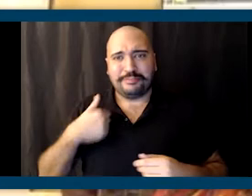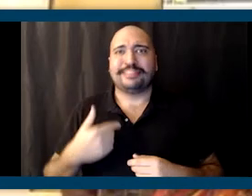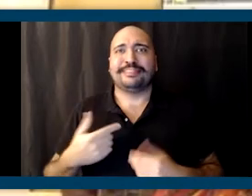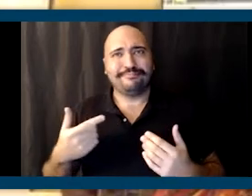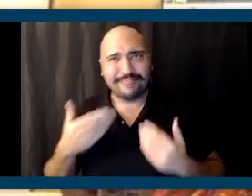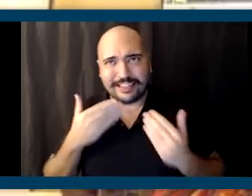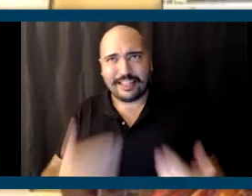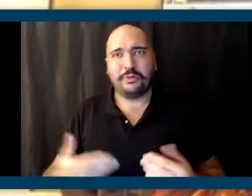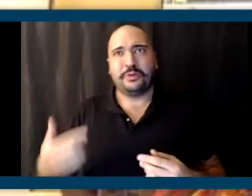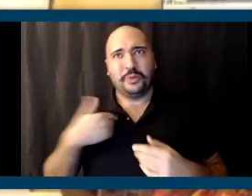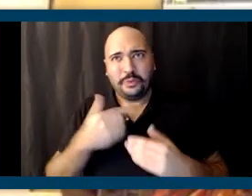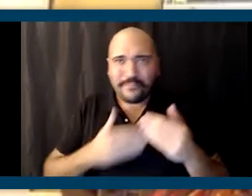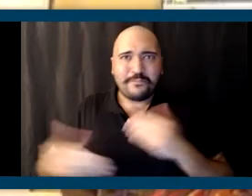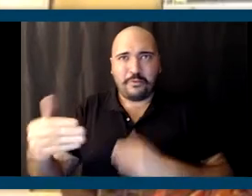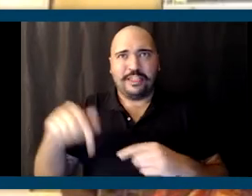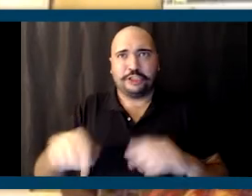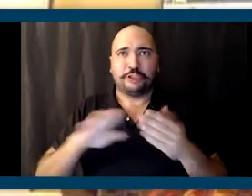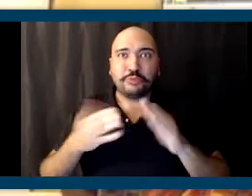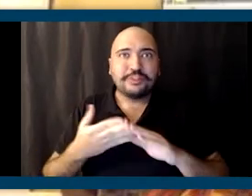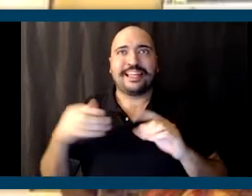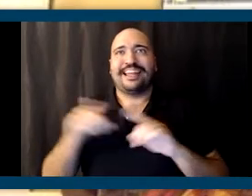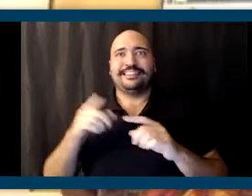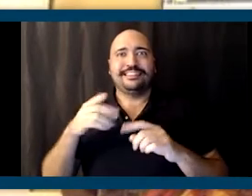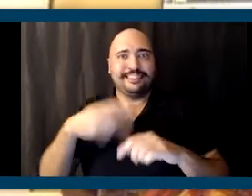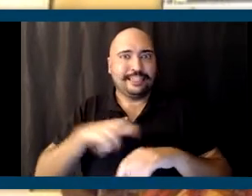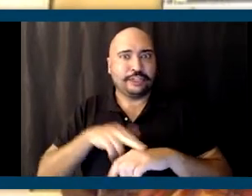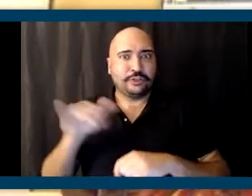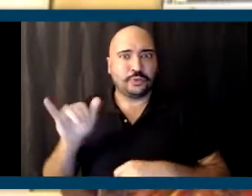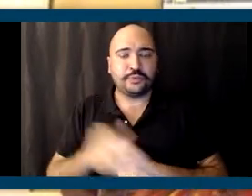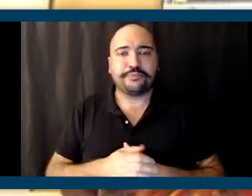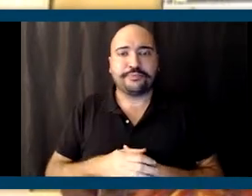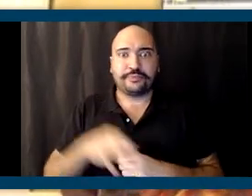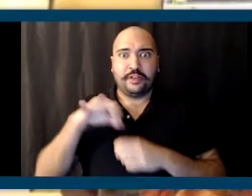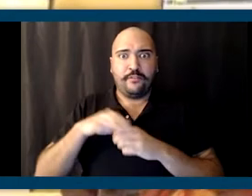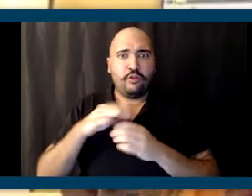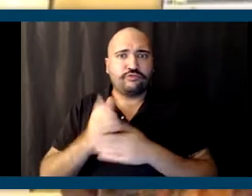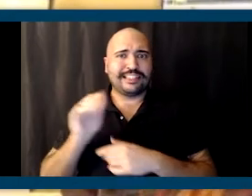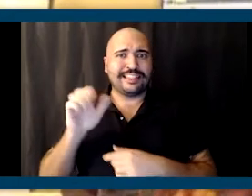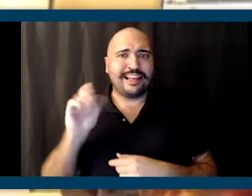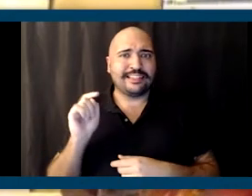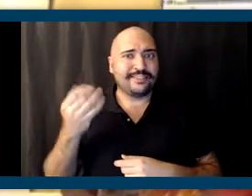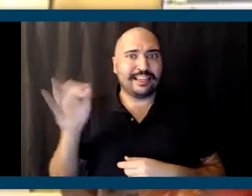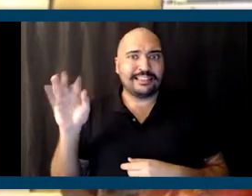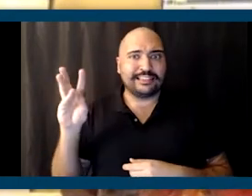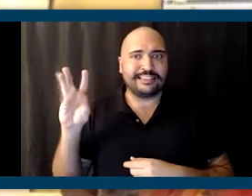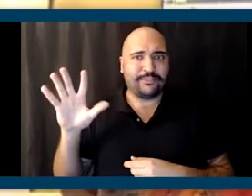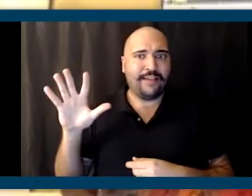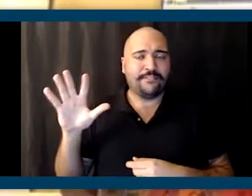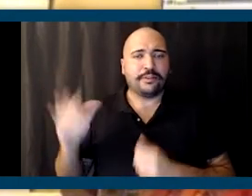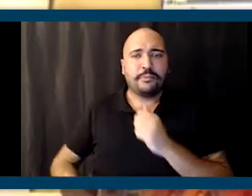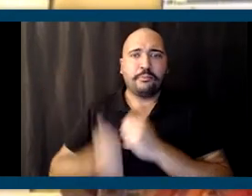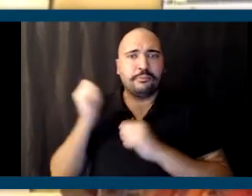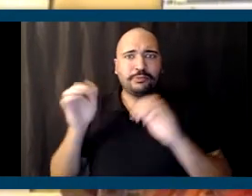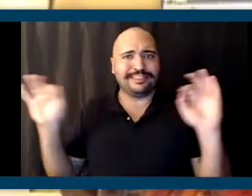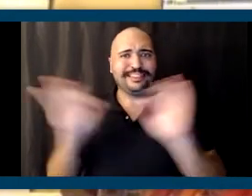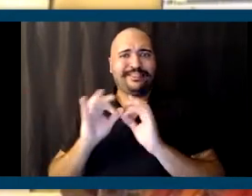forward as a community and as a nation. You know, the Voting Rights Act of 1965 was probably the most significant thing